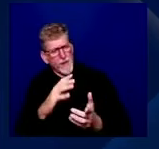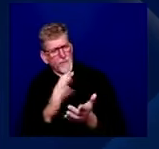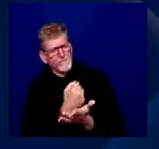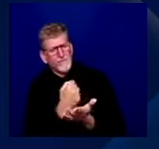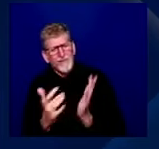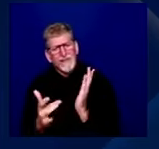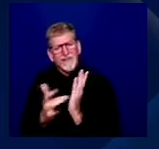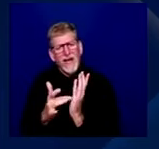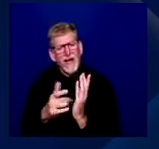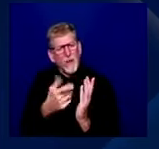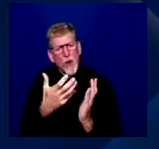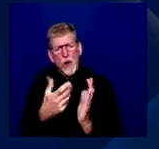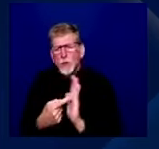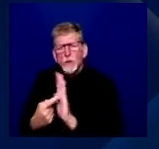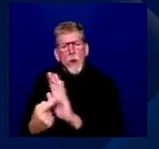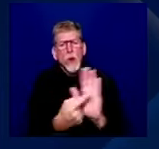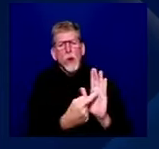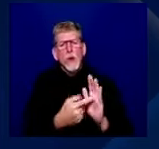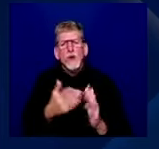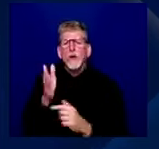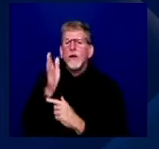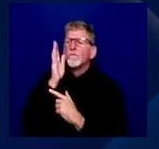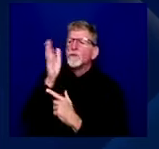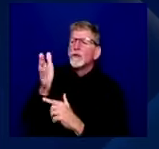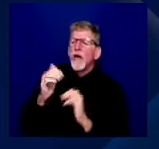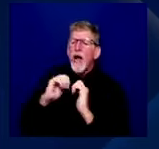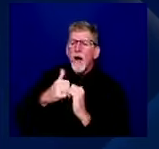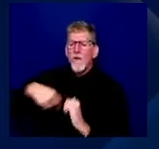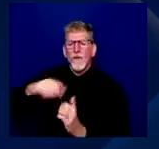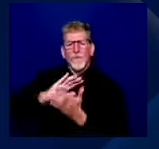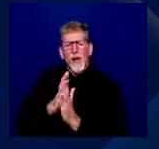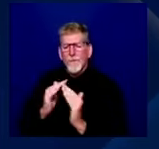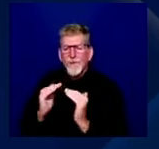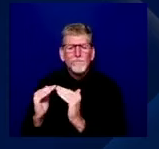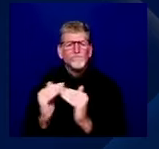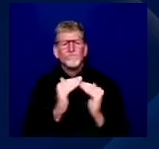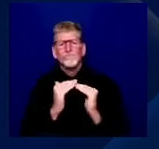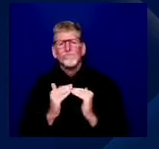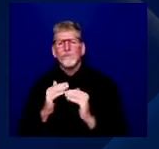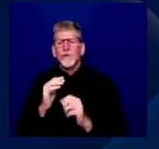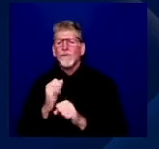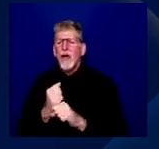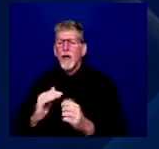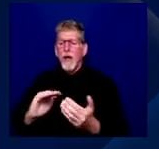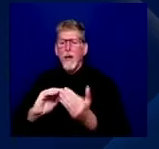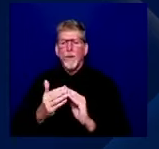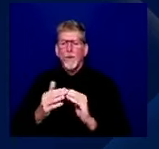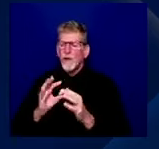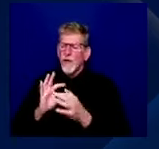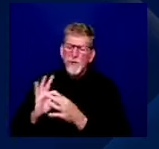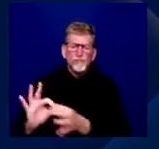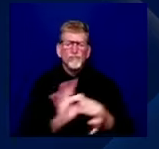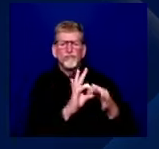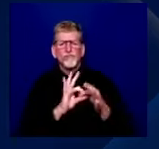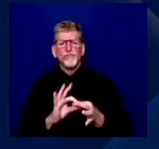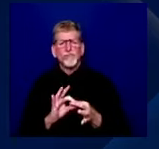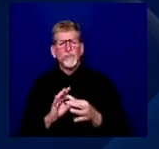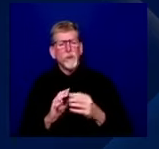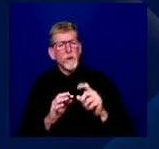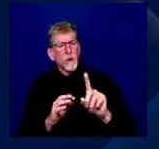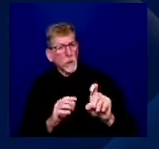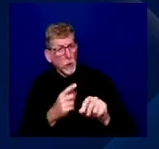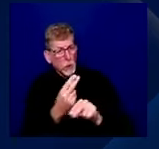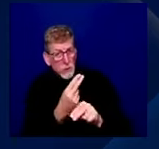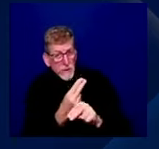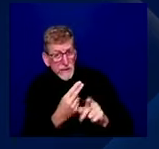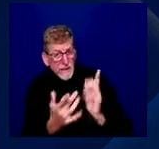a democratizing force, a force of awareness, a force to create community. I'm wondering when it comes to the tech industry,